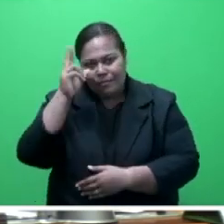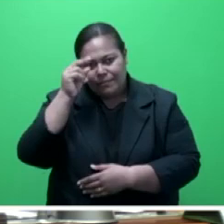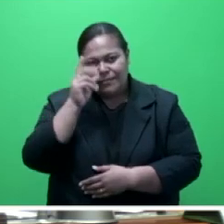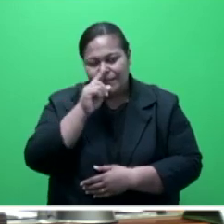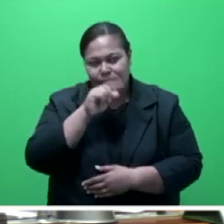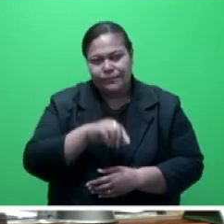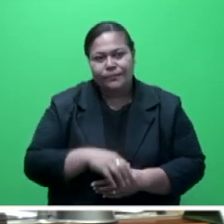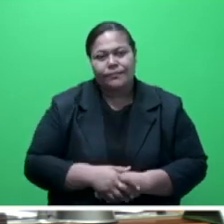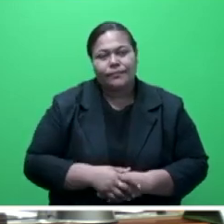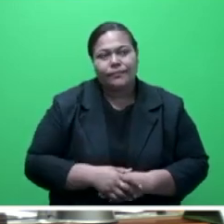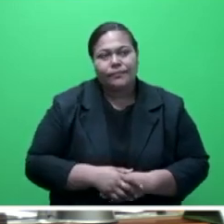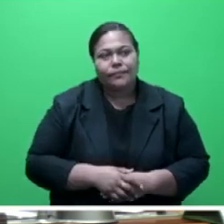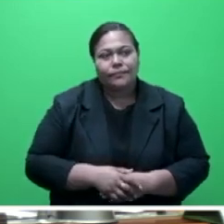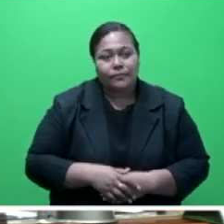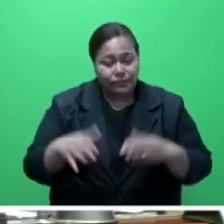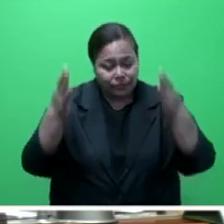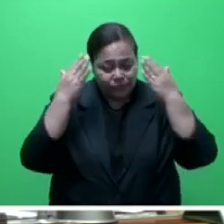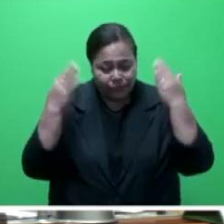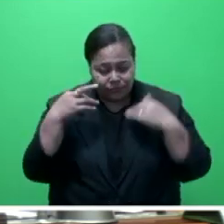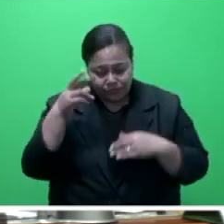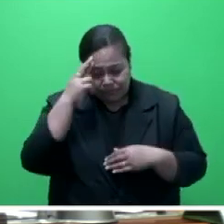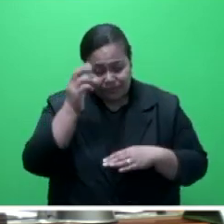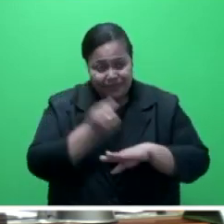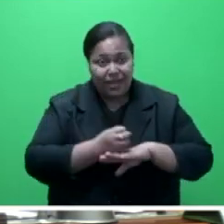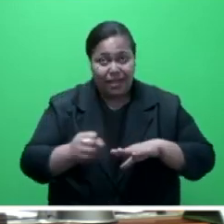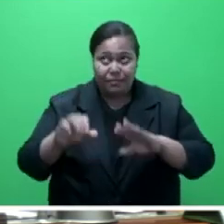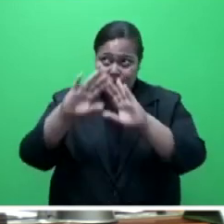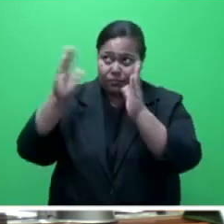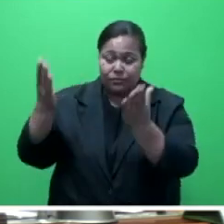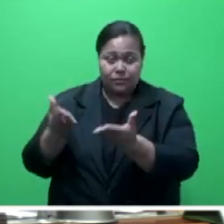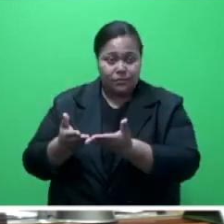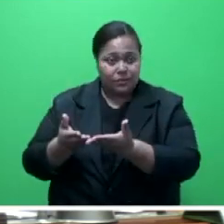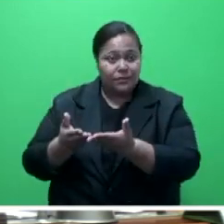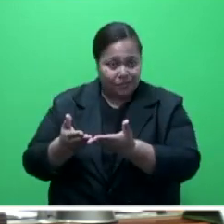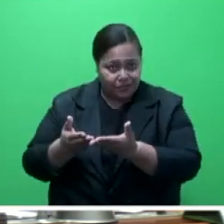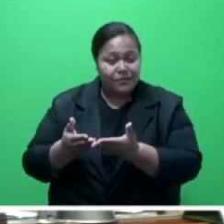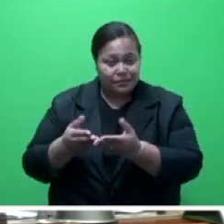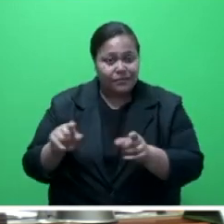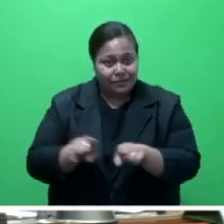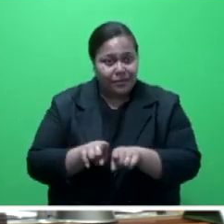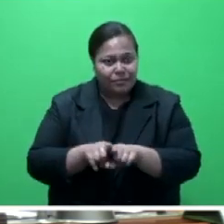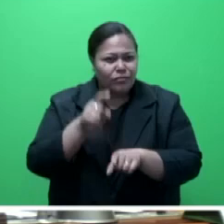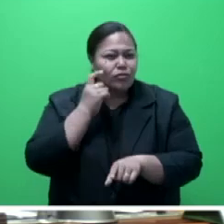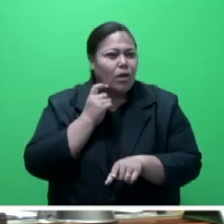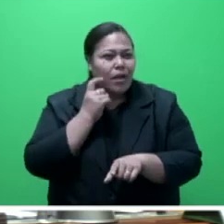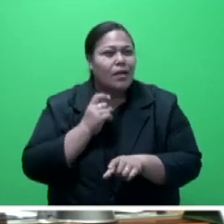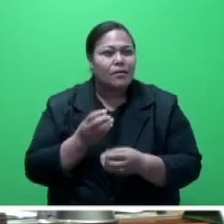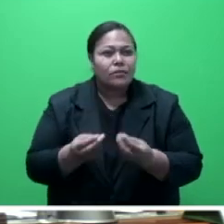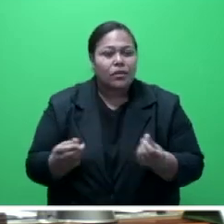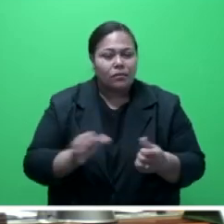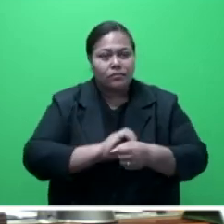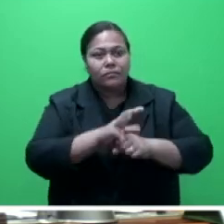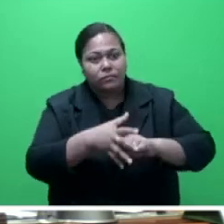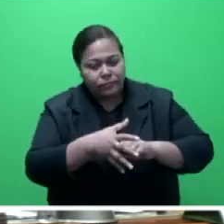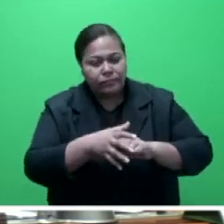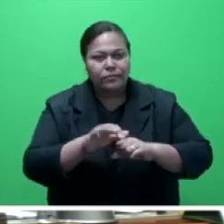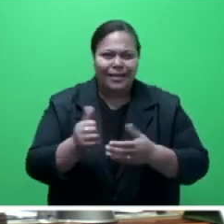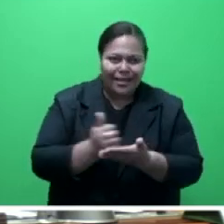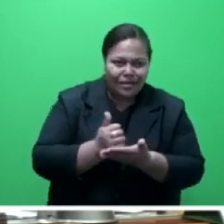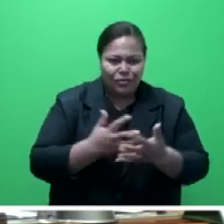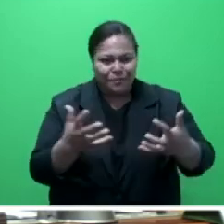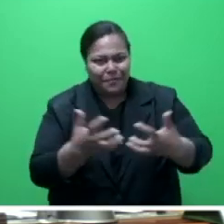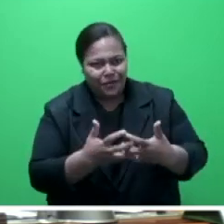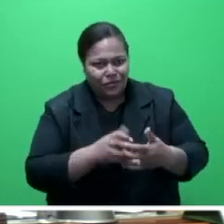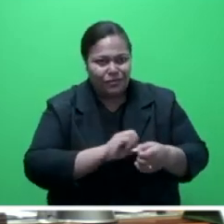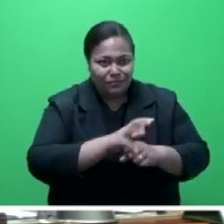Mr Speaker said, as governments across the world take drastic actions to get a grip on COVID-19 pandemic, save